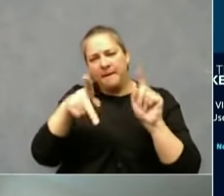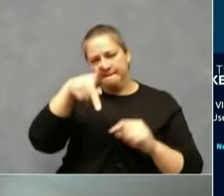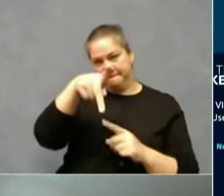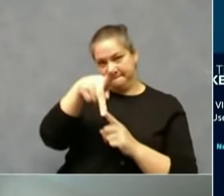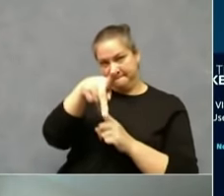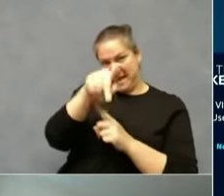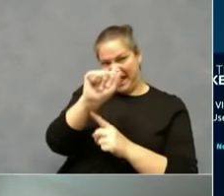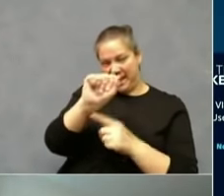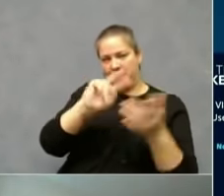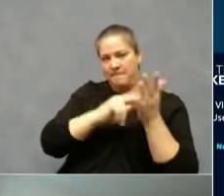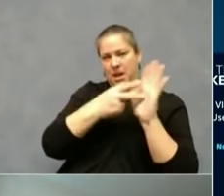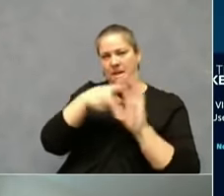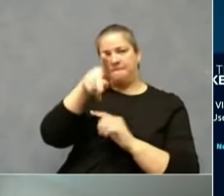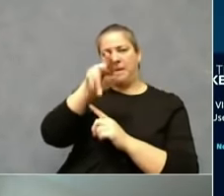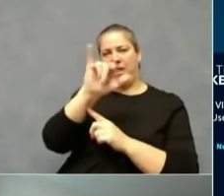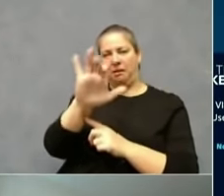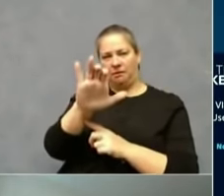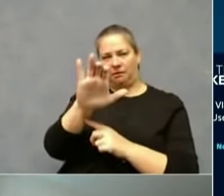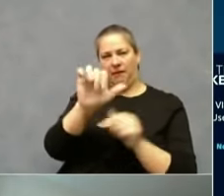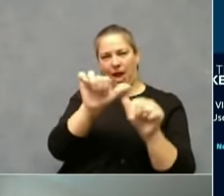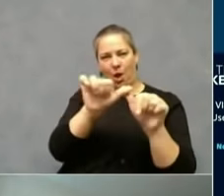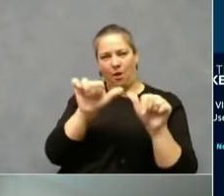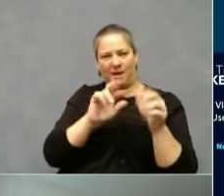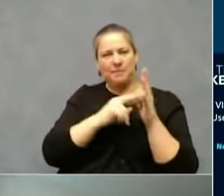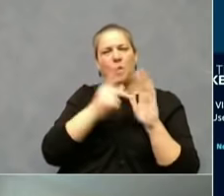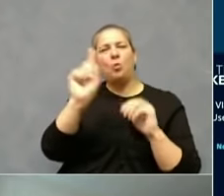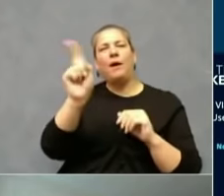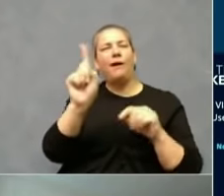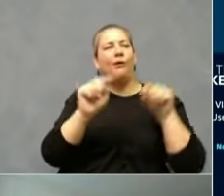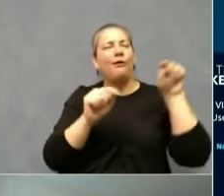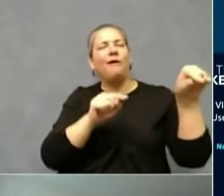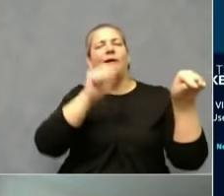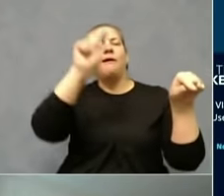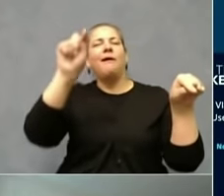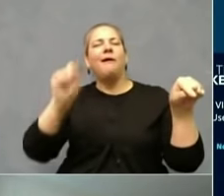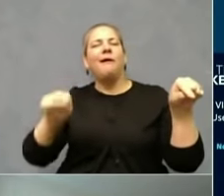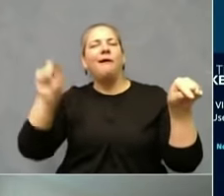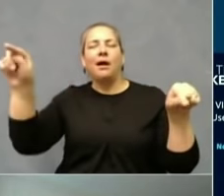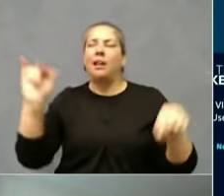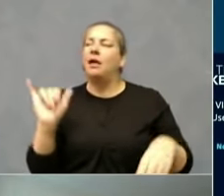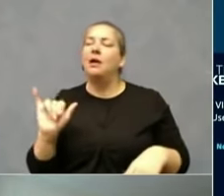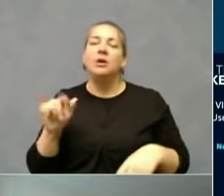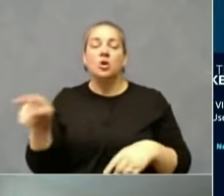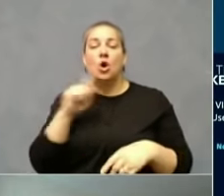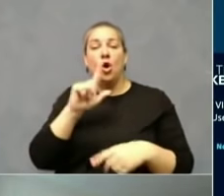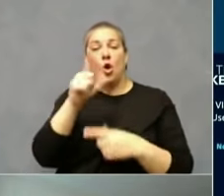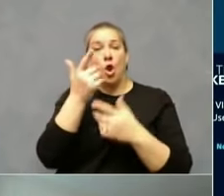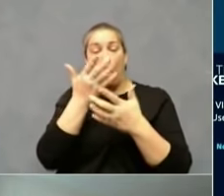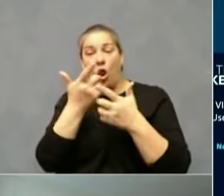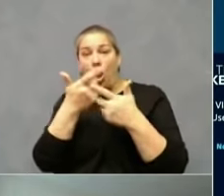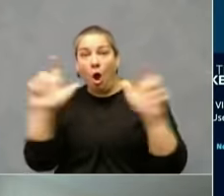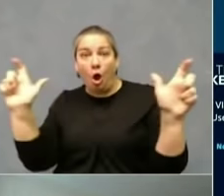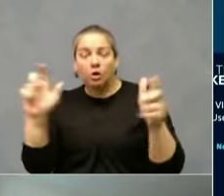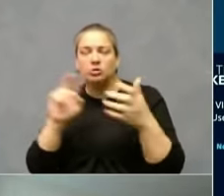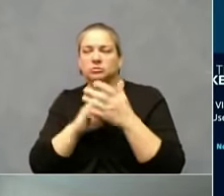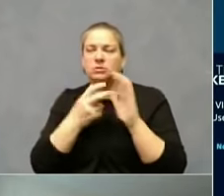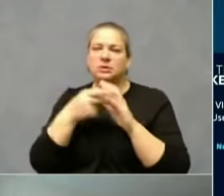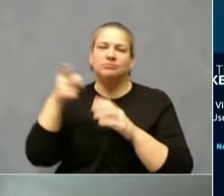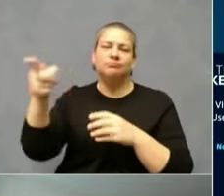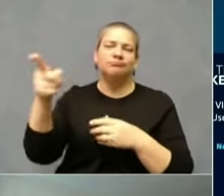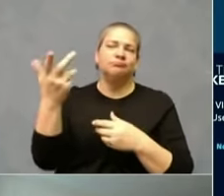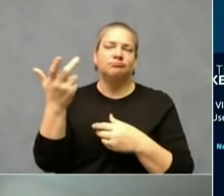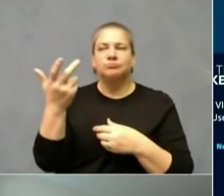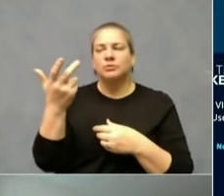you have large, medium, and small. So I guess you think of large as a, you know, like a large retail space or a large